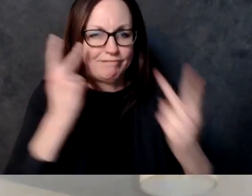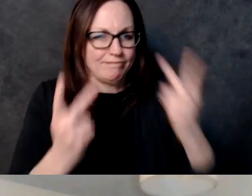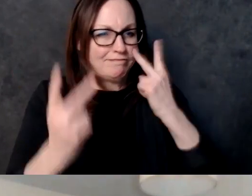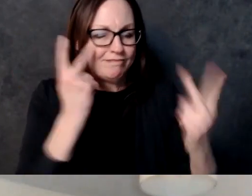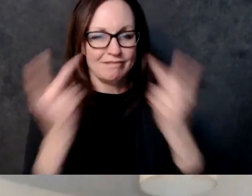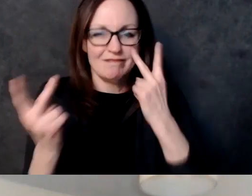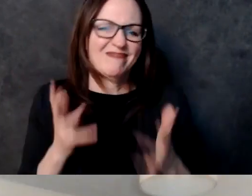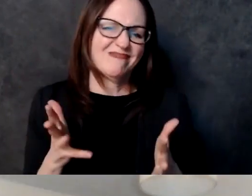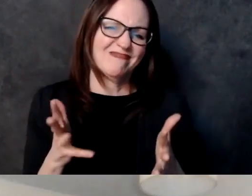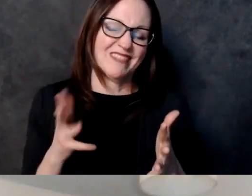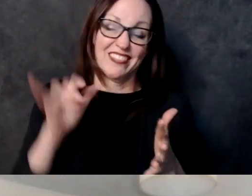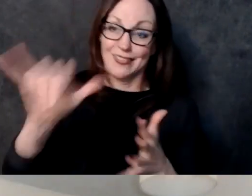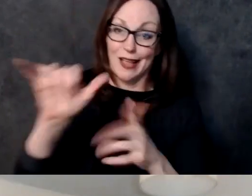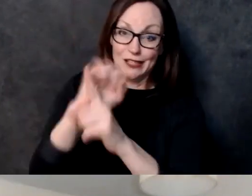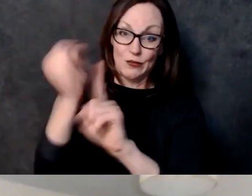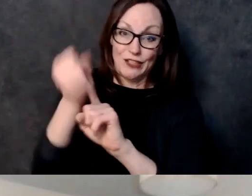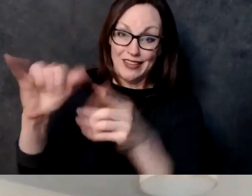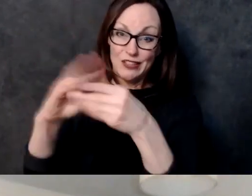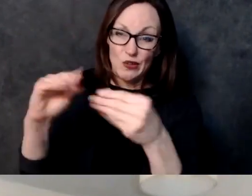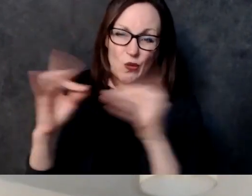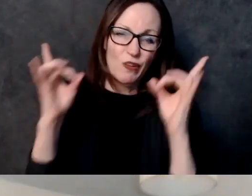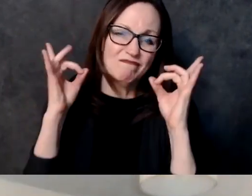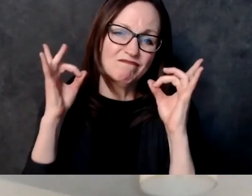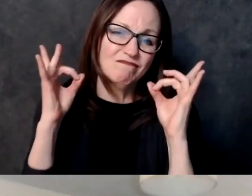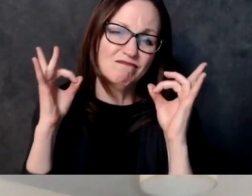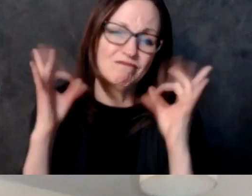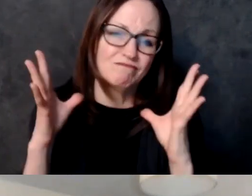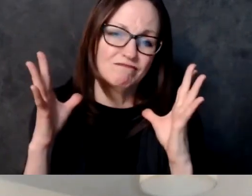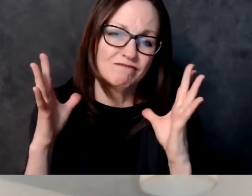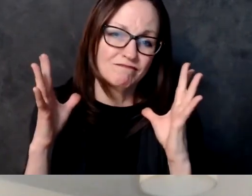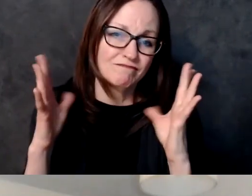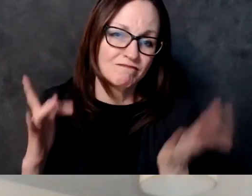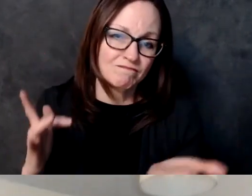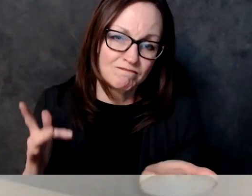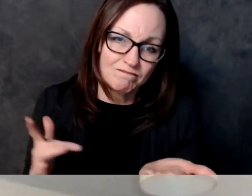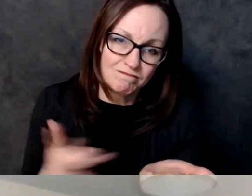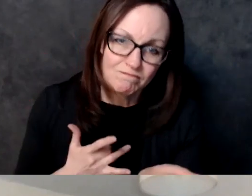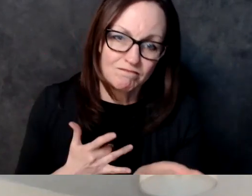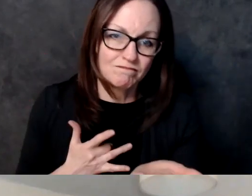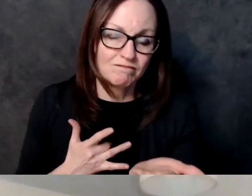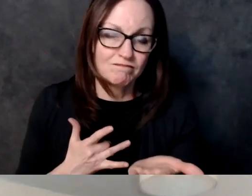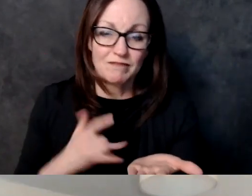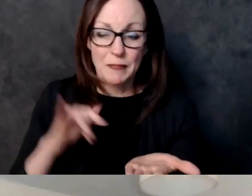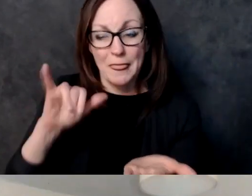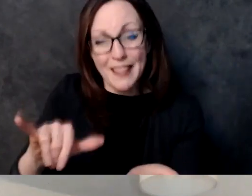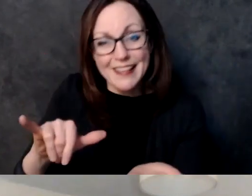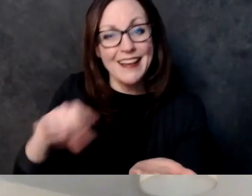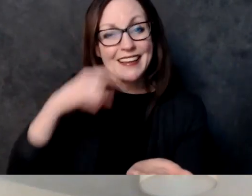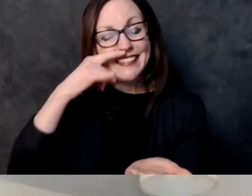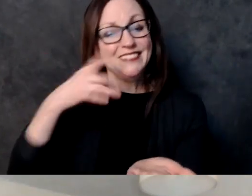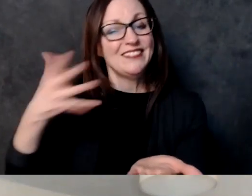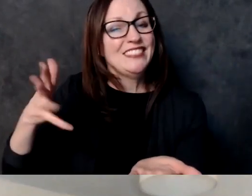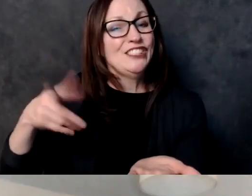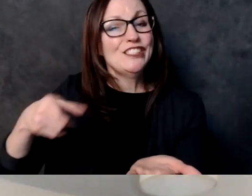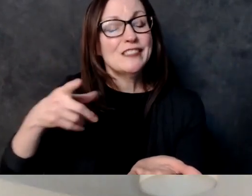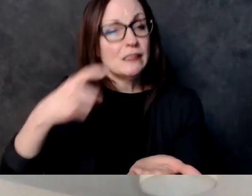so that was a pretty extreme example but unfortunately that happens every single day in this country where